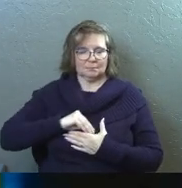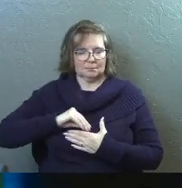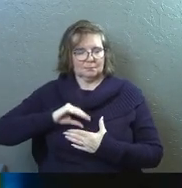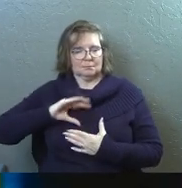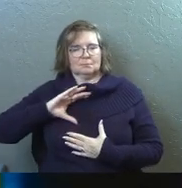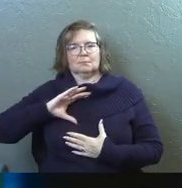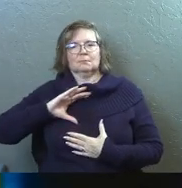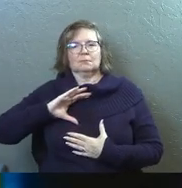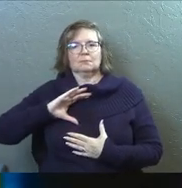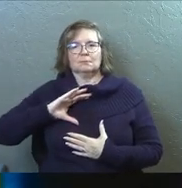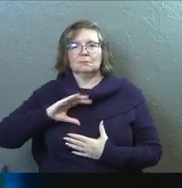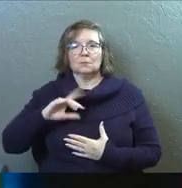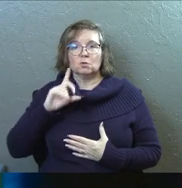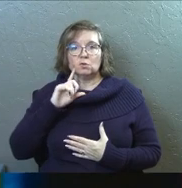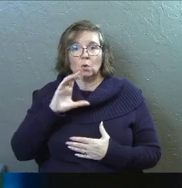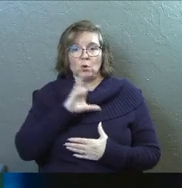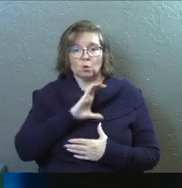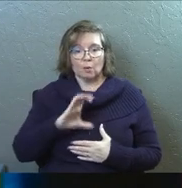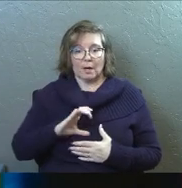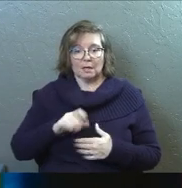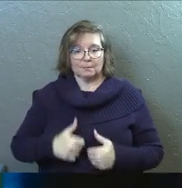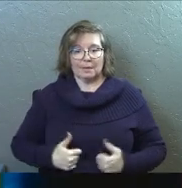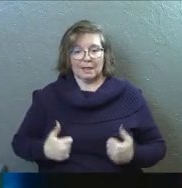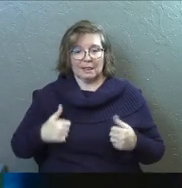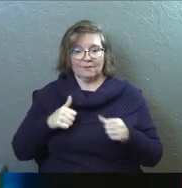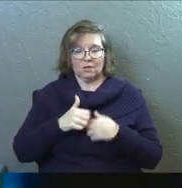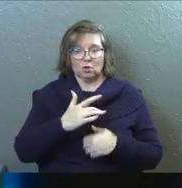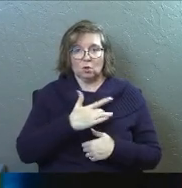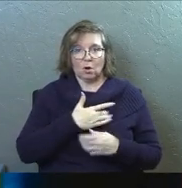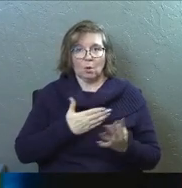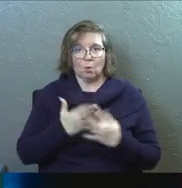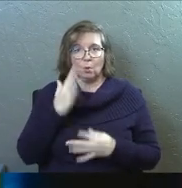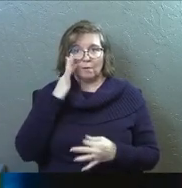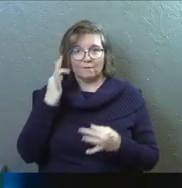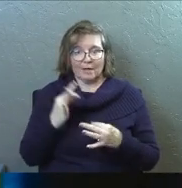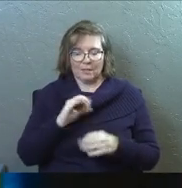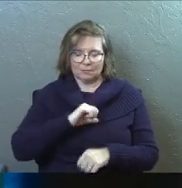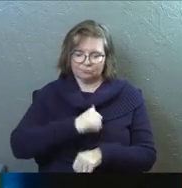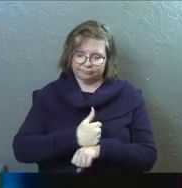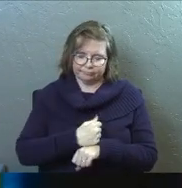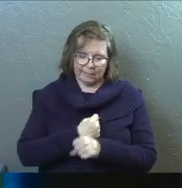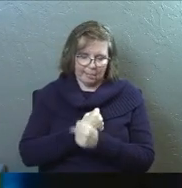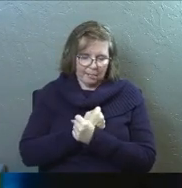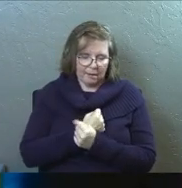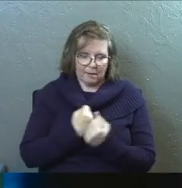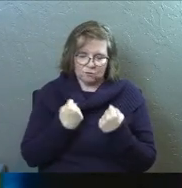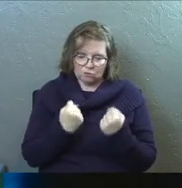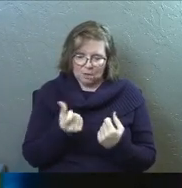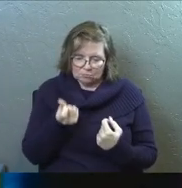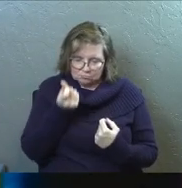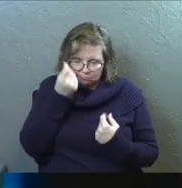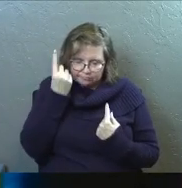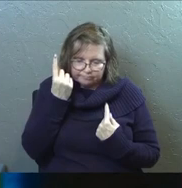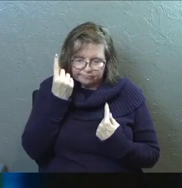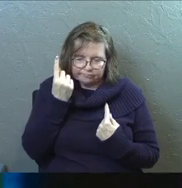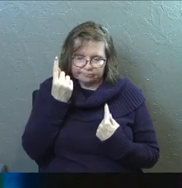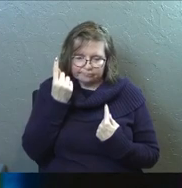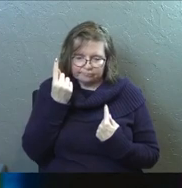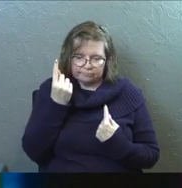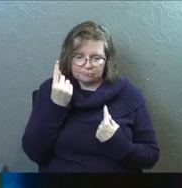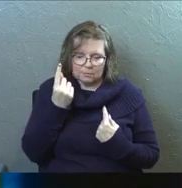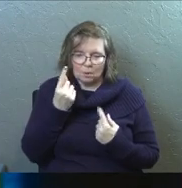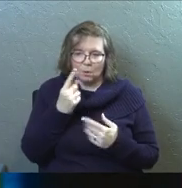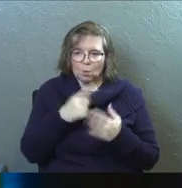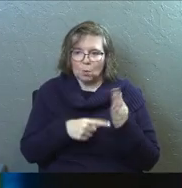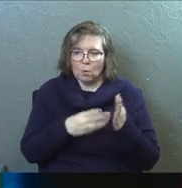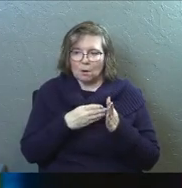that Christ may dwell in your hearts through faith, that you being rooted and grounded in love may have strength to comprehend with all the saints. What is the